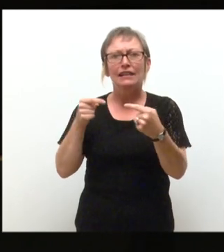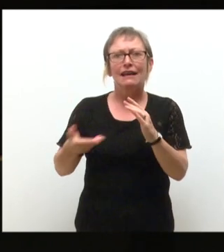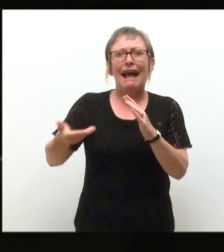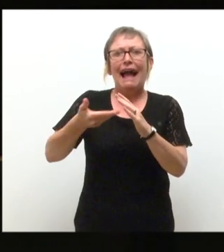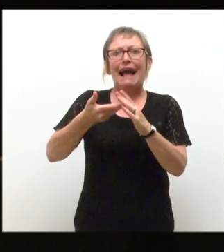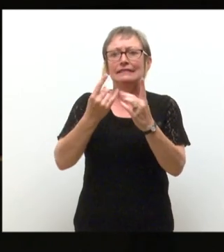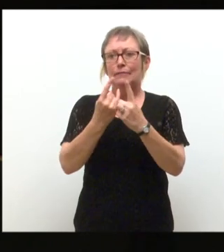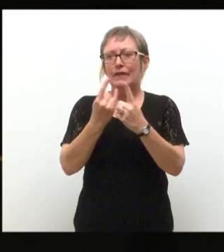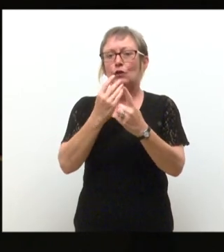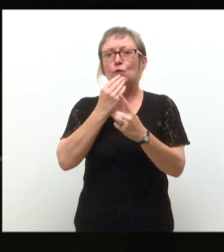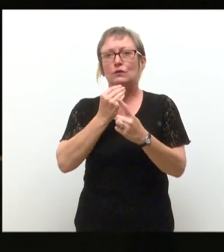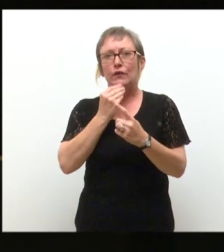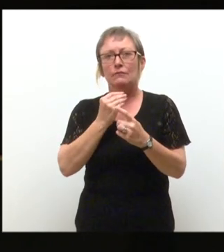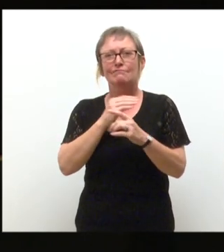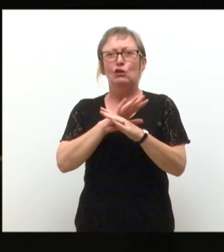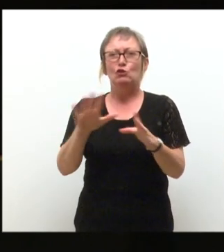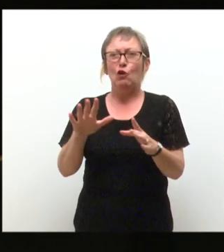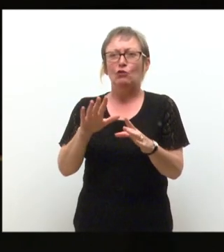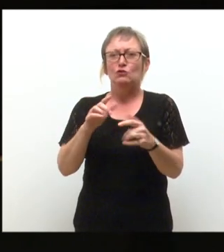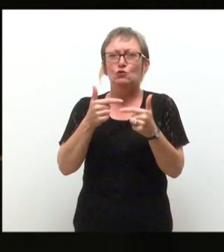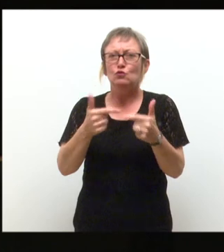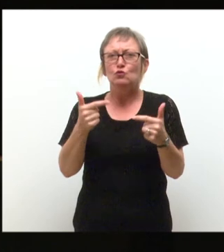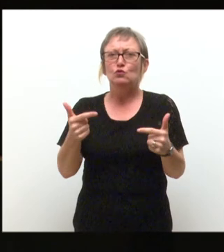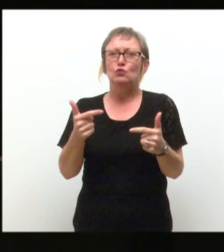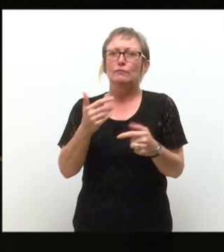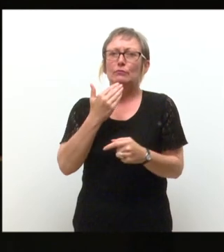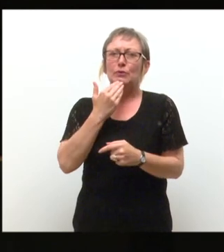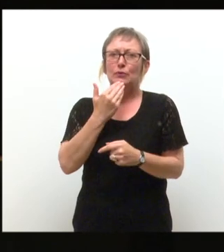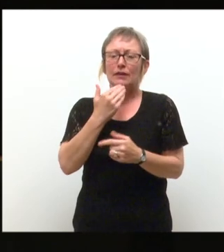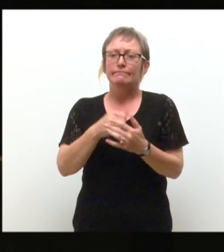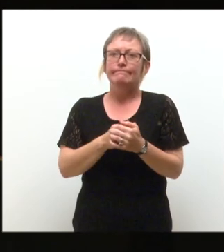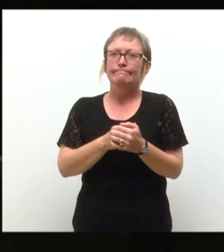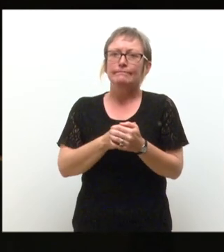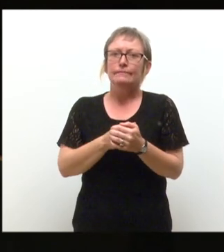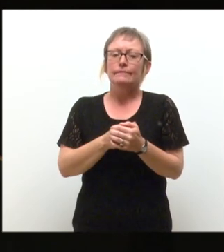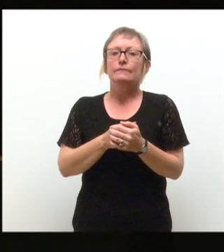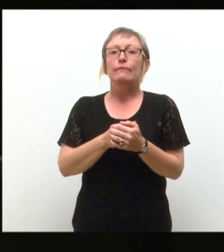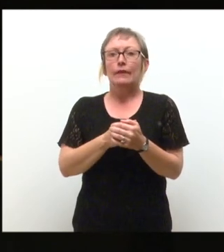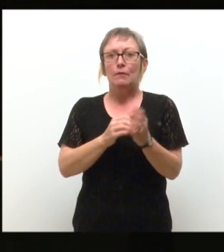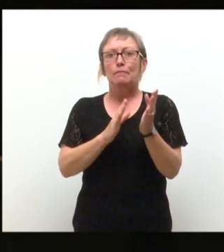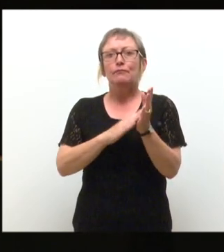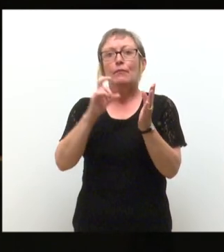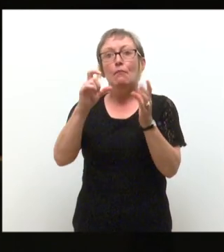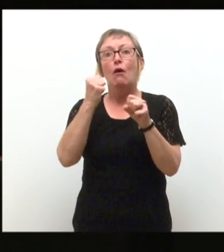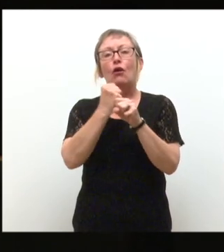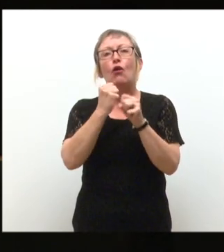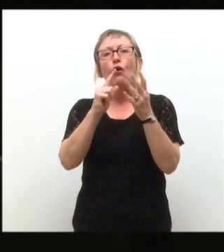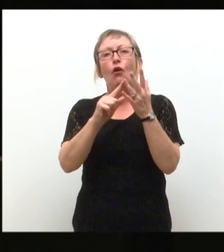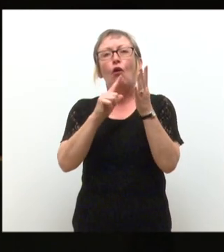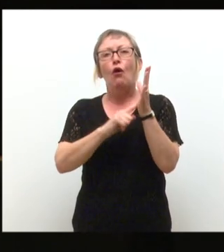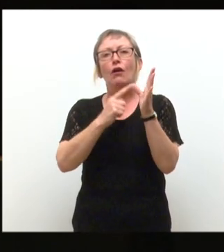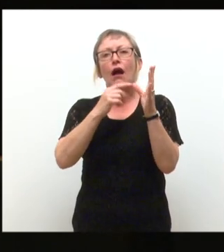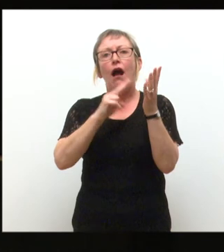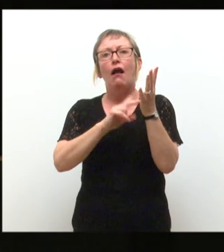something knee too droll. Our McGonagall proudly remembered as the worst poet in history.